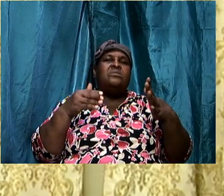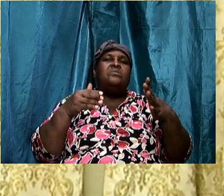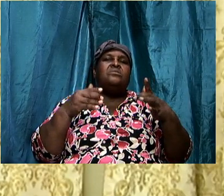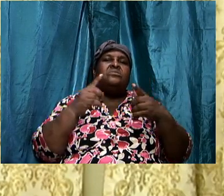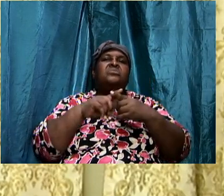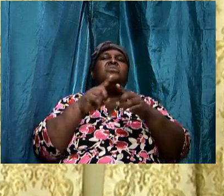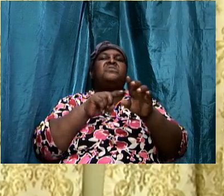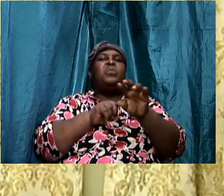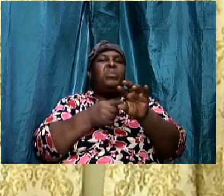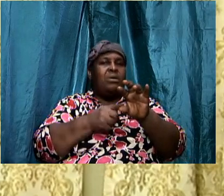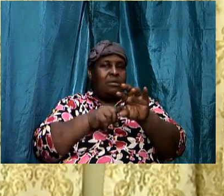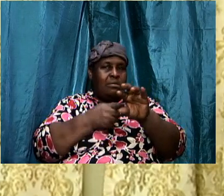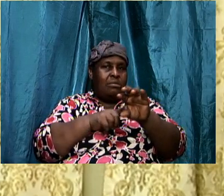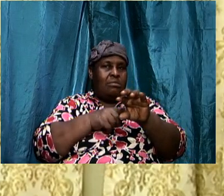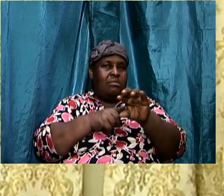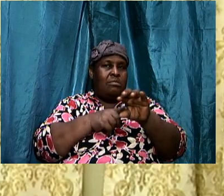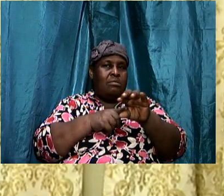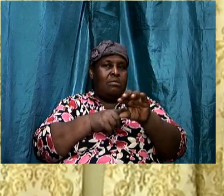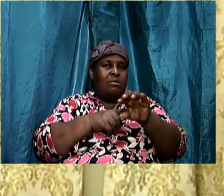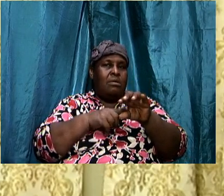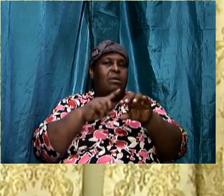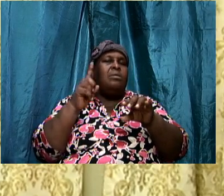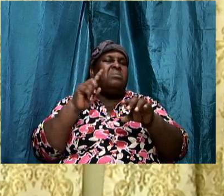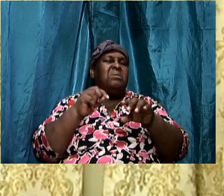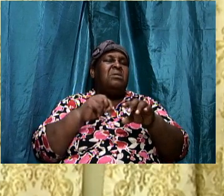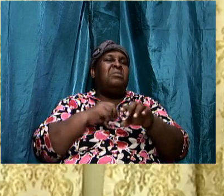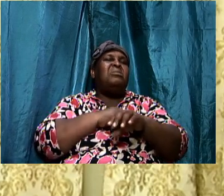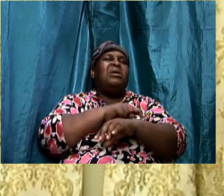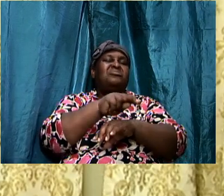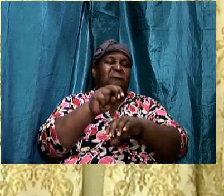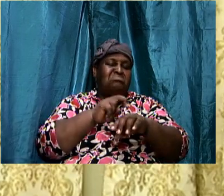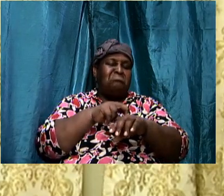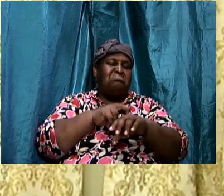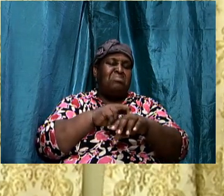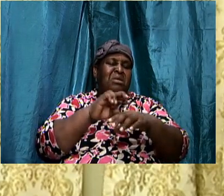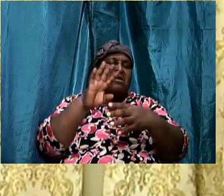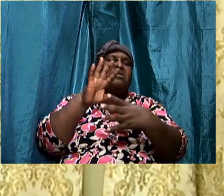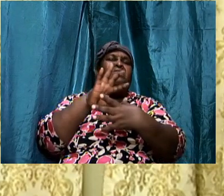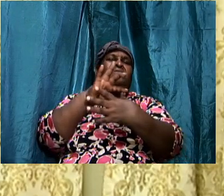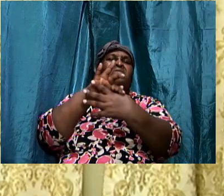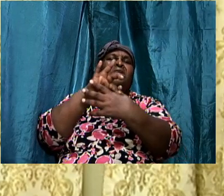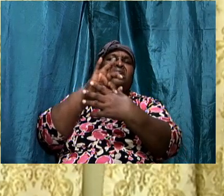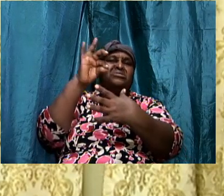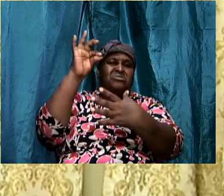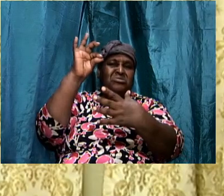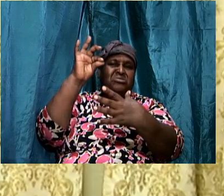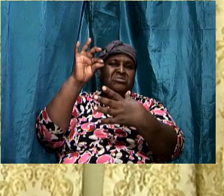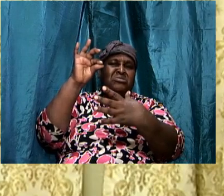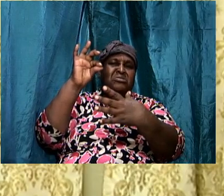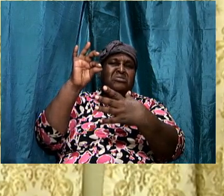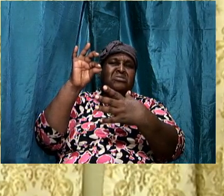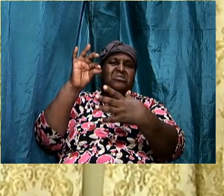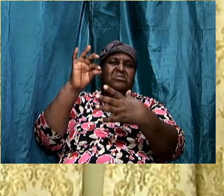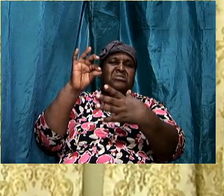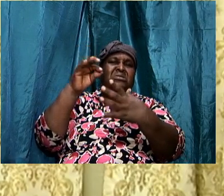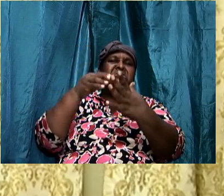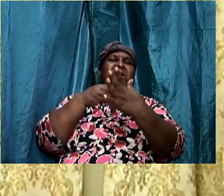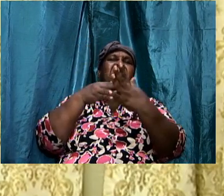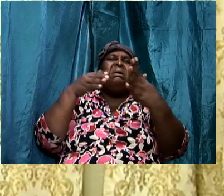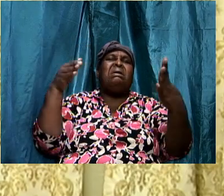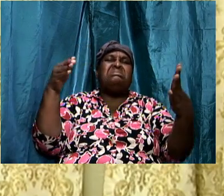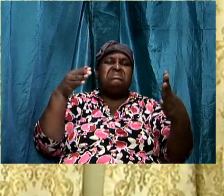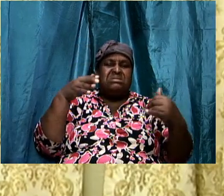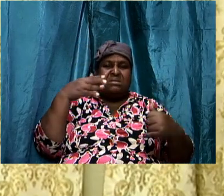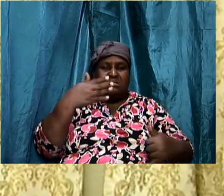because naturally. Because the flesh is opposed to the things of God. We go right